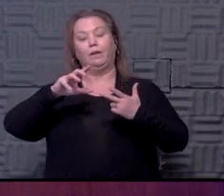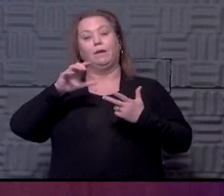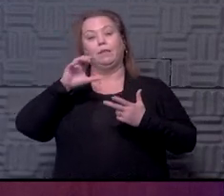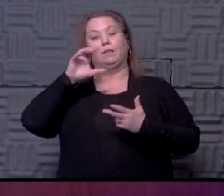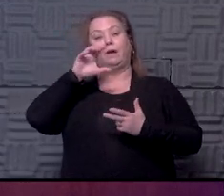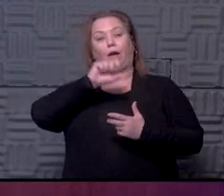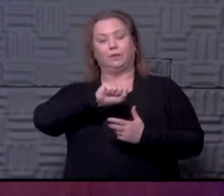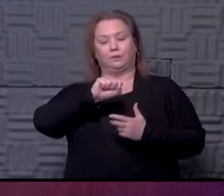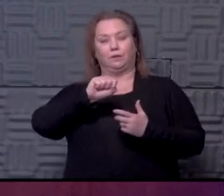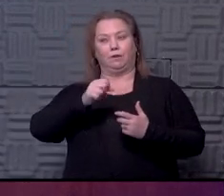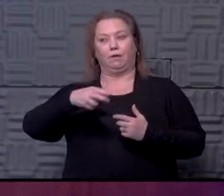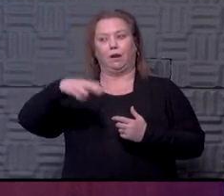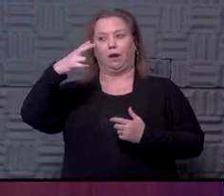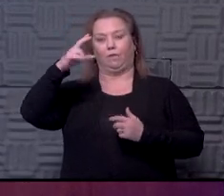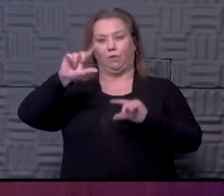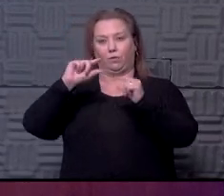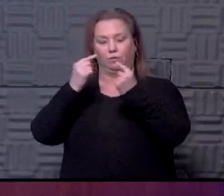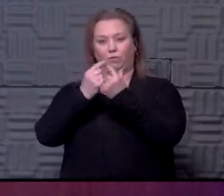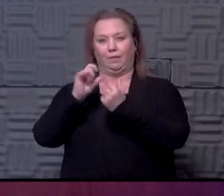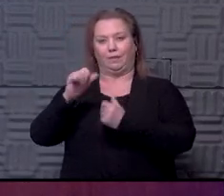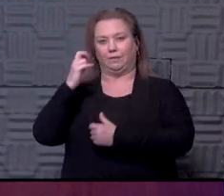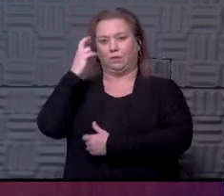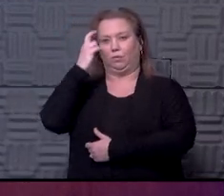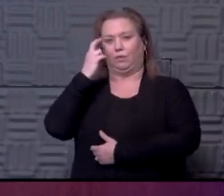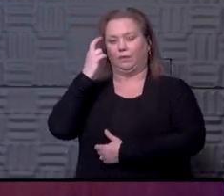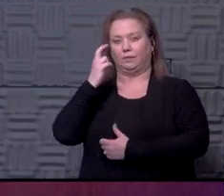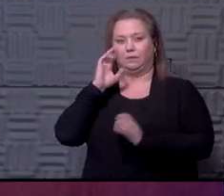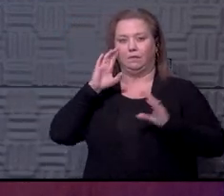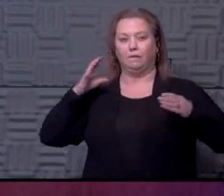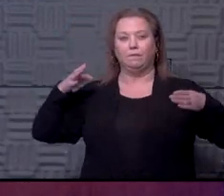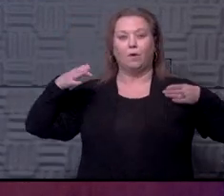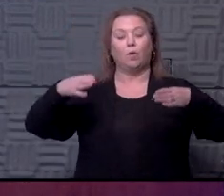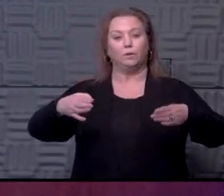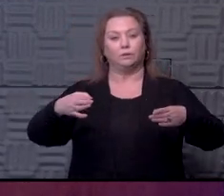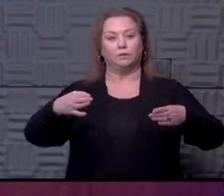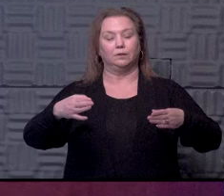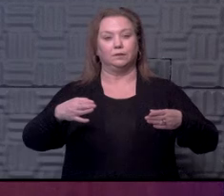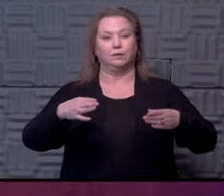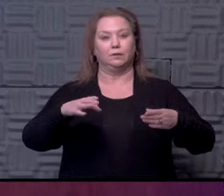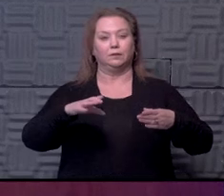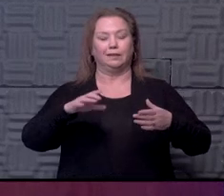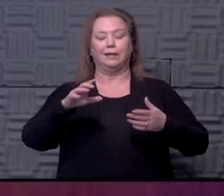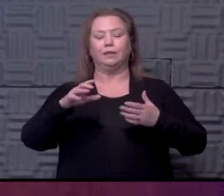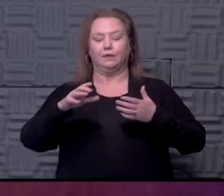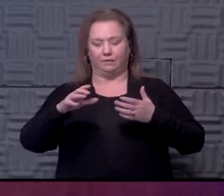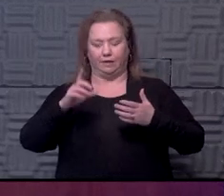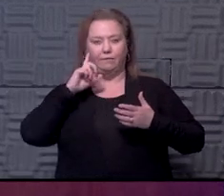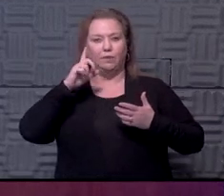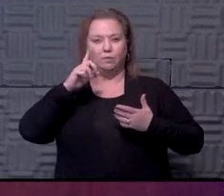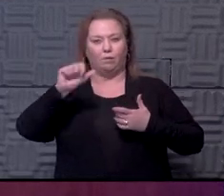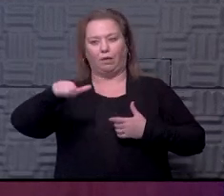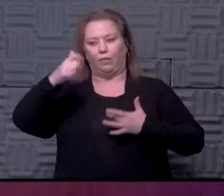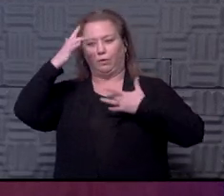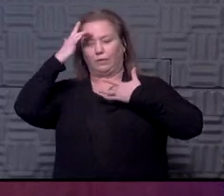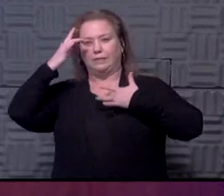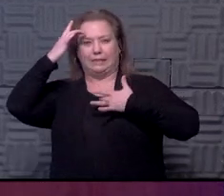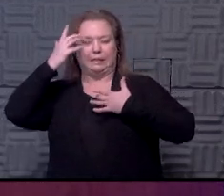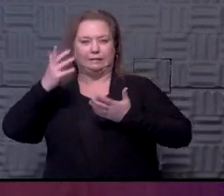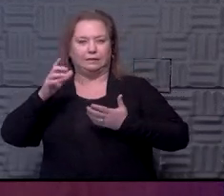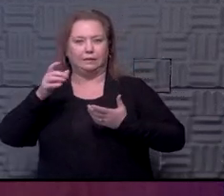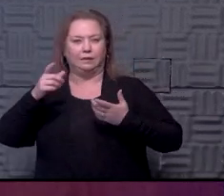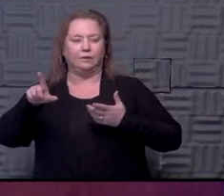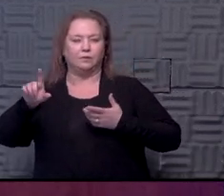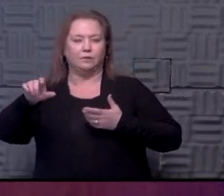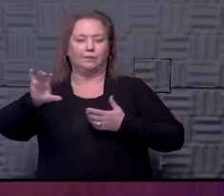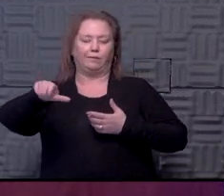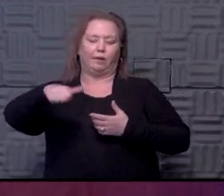from infection are much higher for those groups. That's the reason to focus on them. Even over those with comorbid conditions, for the most part, there are some things that I